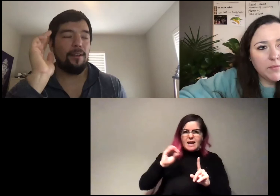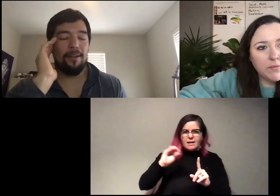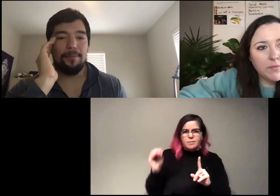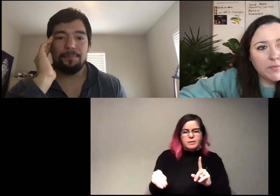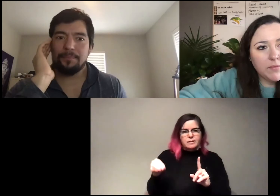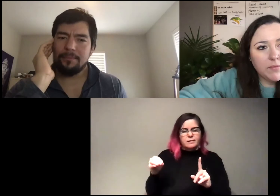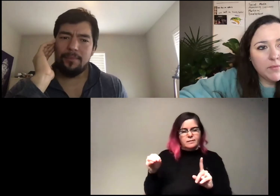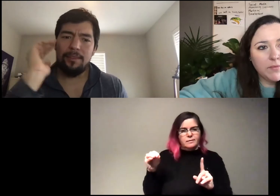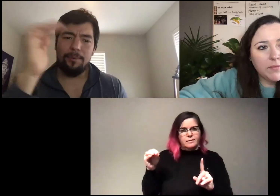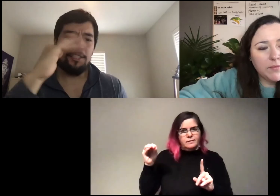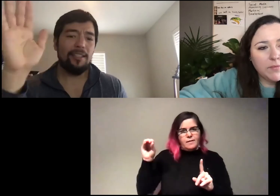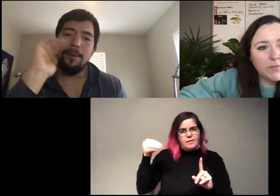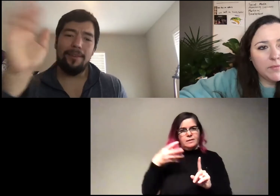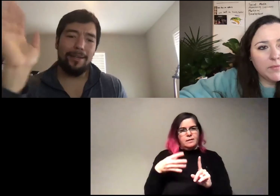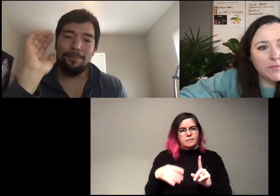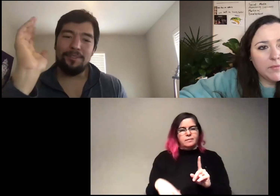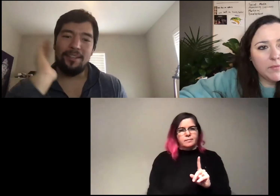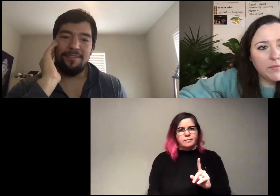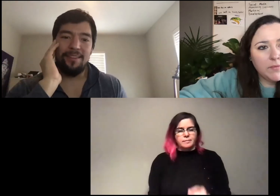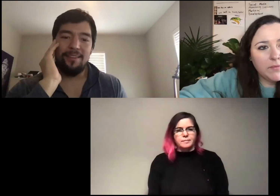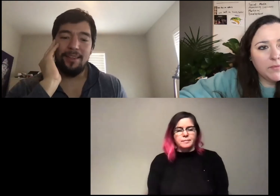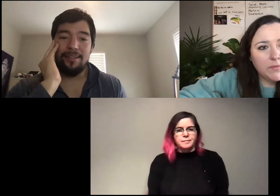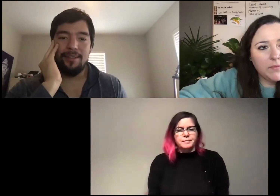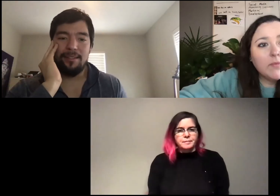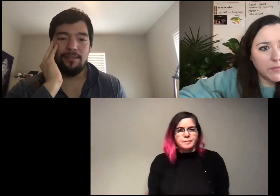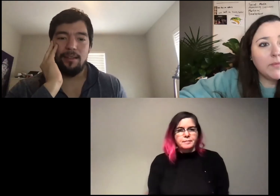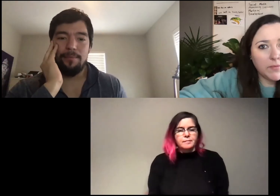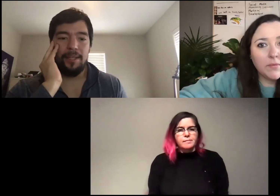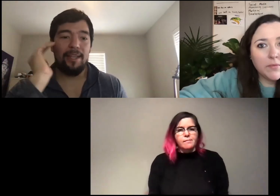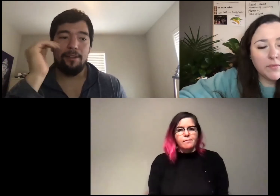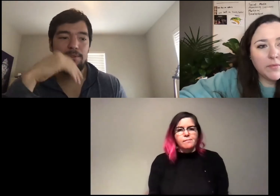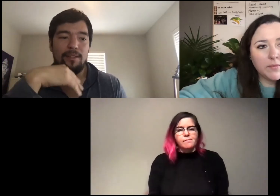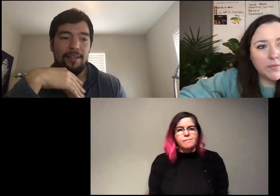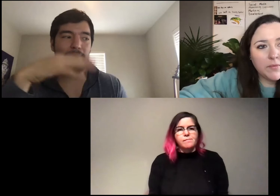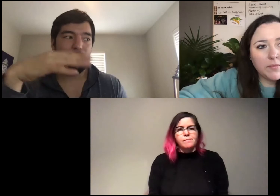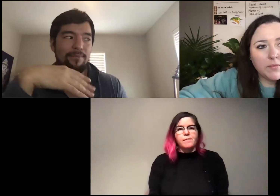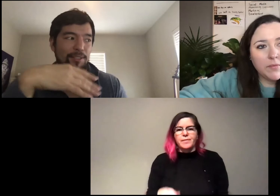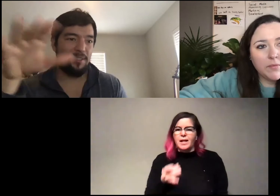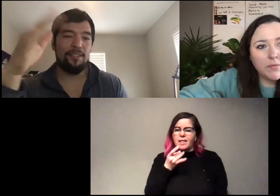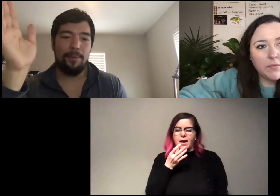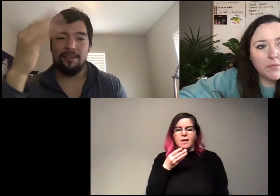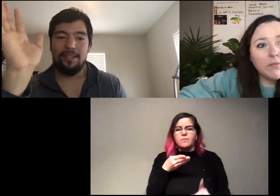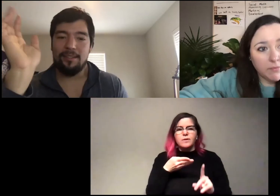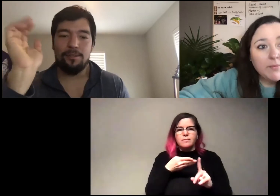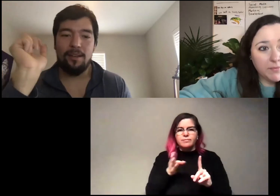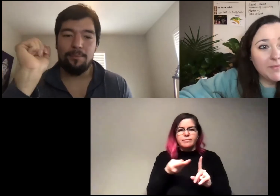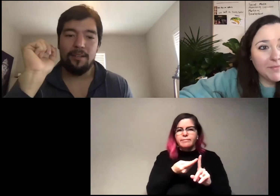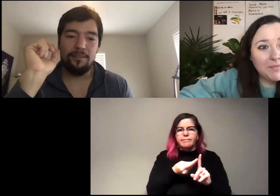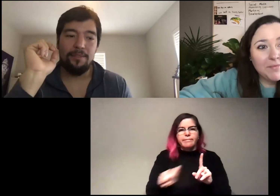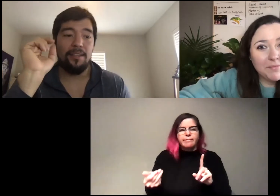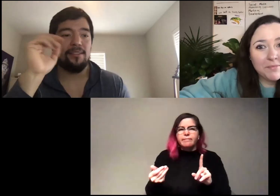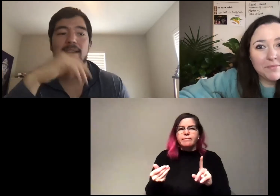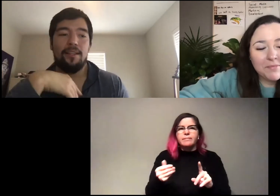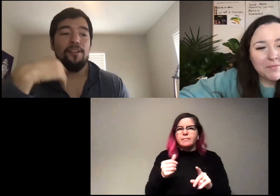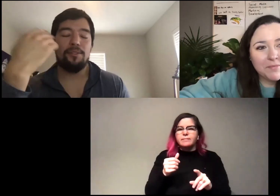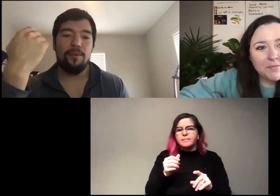um, they reject about 90% of the light that hits them. Like that goes to like, just dissipated, like it goes to unproductive